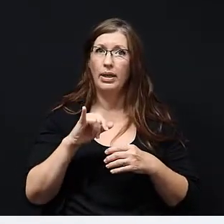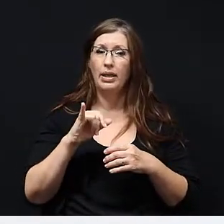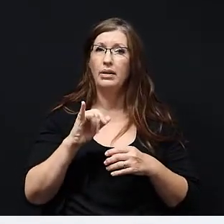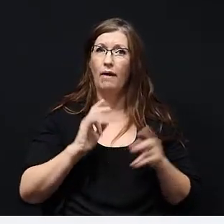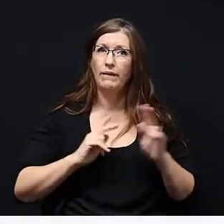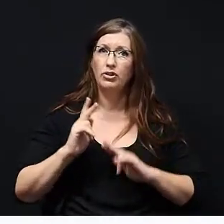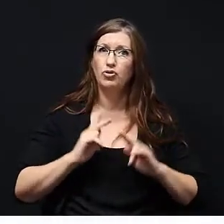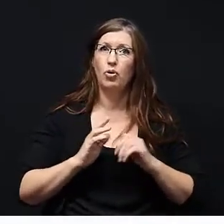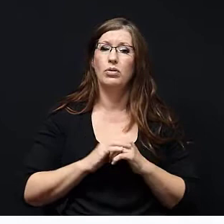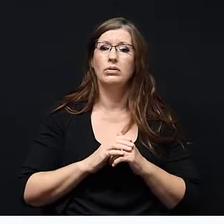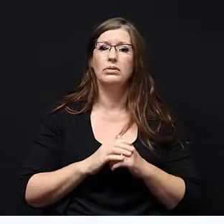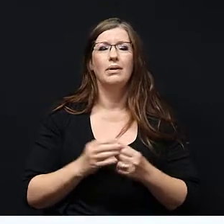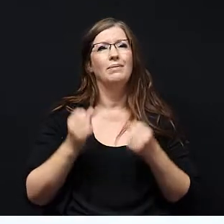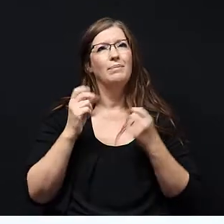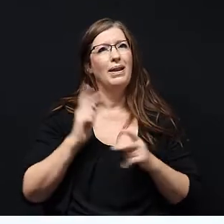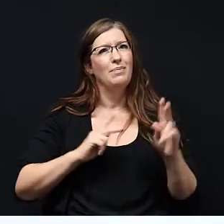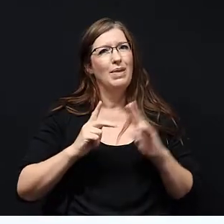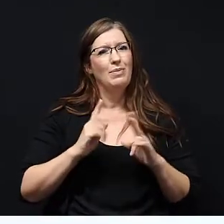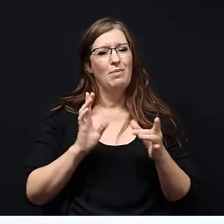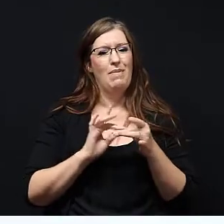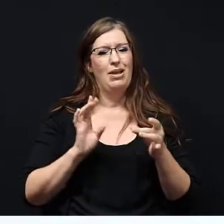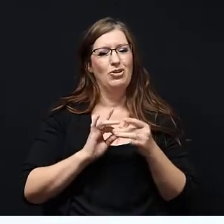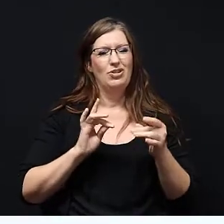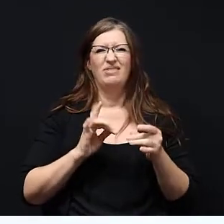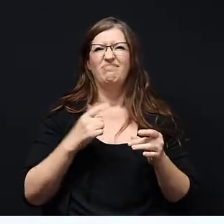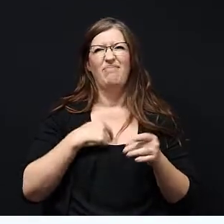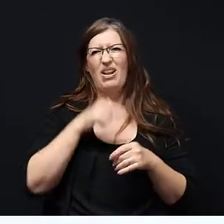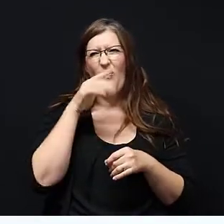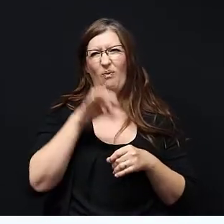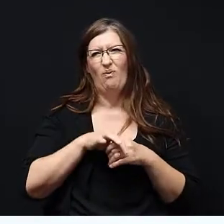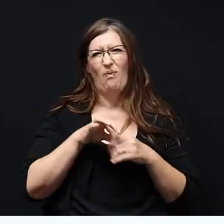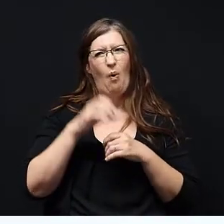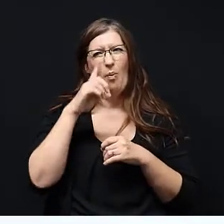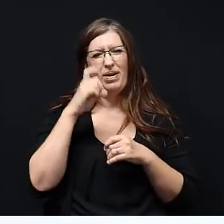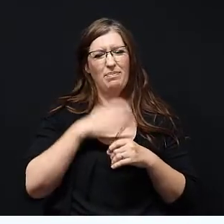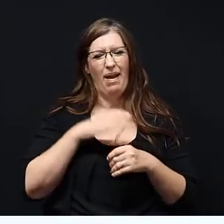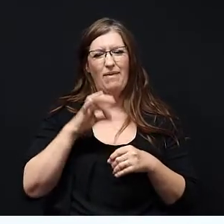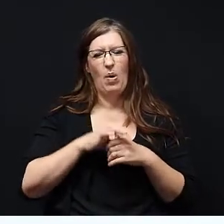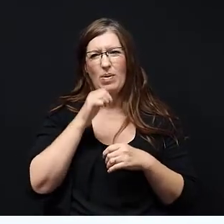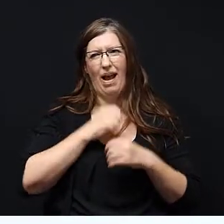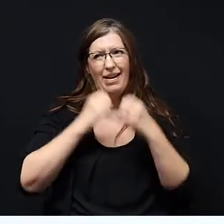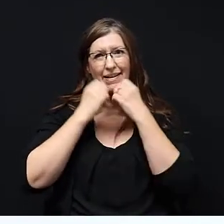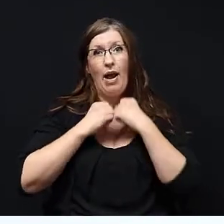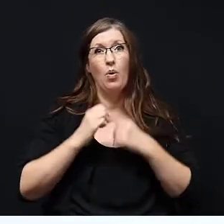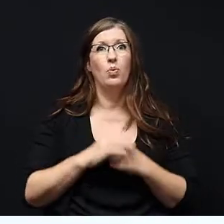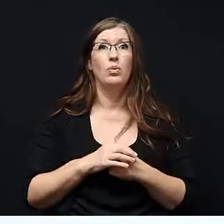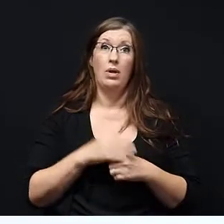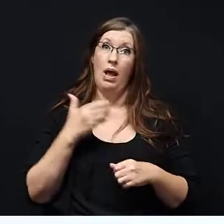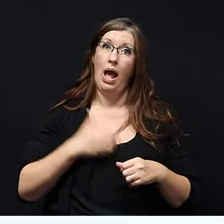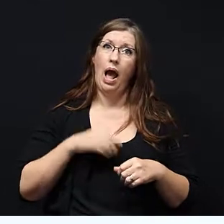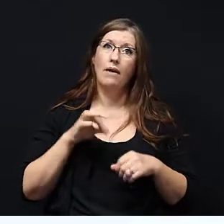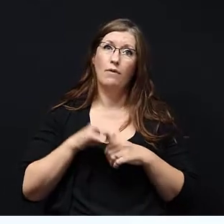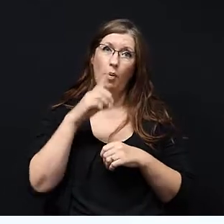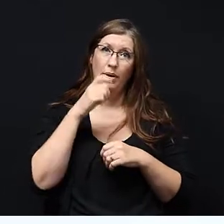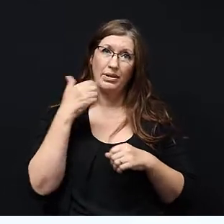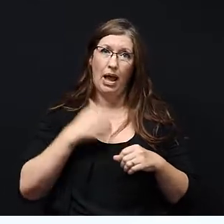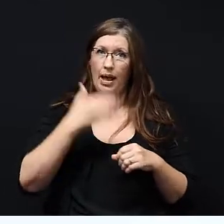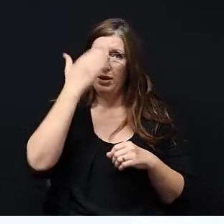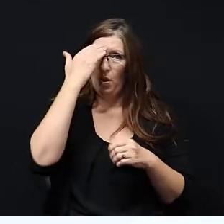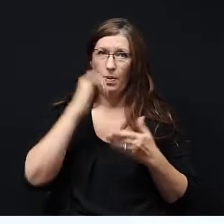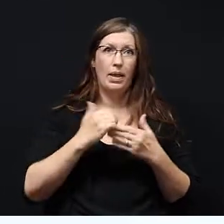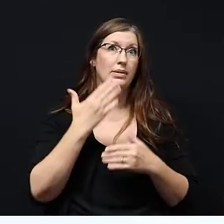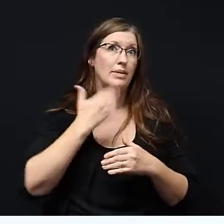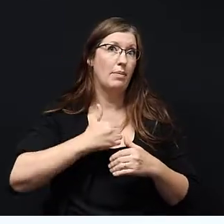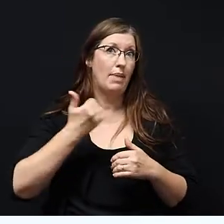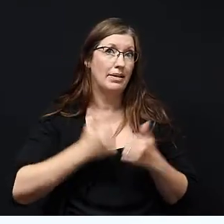officials. A lot of people say that they don't vote and the reason is because they believe their vote doesn't count. I vote because